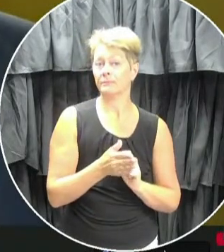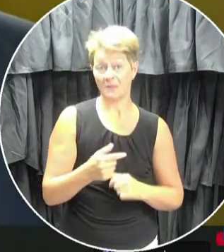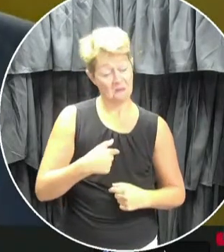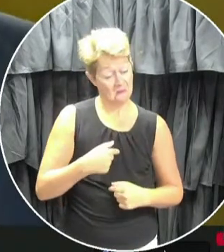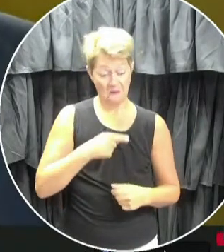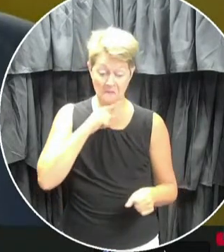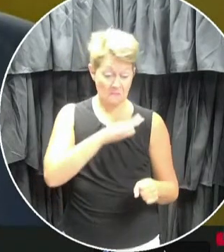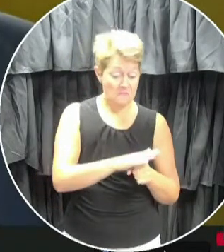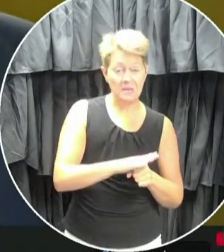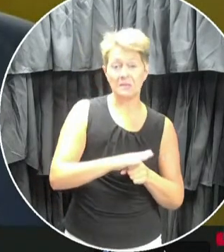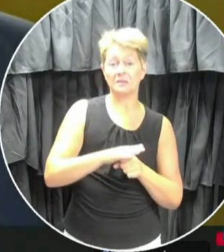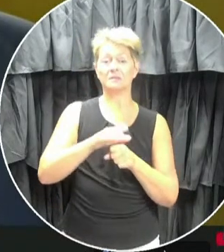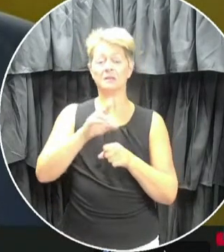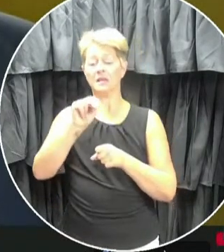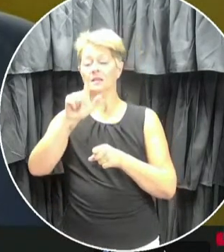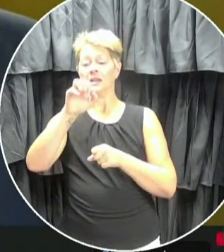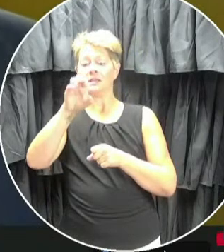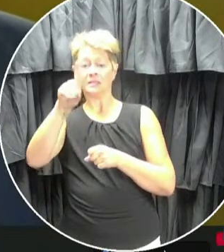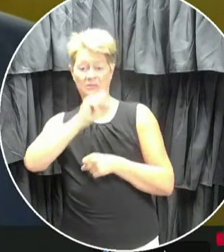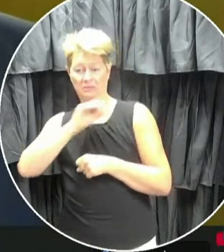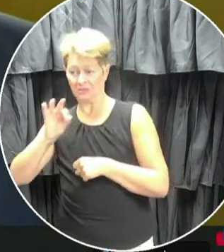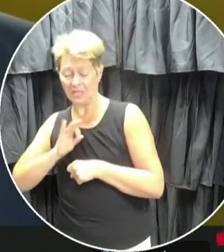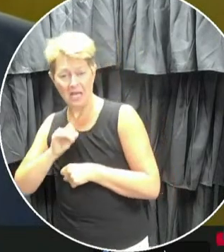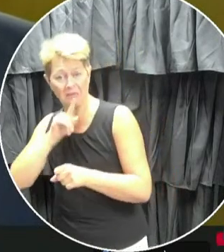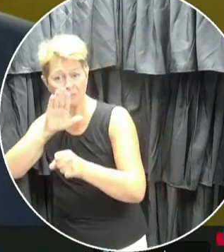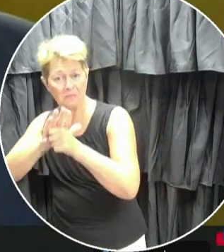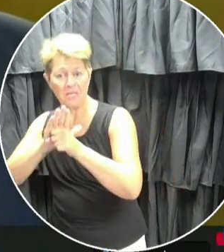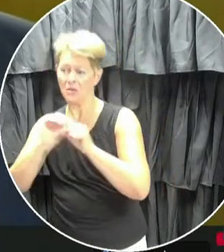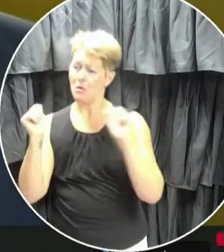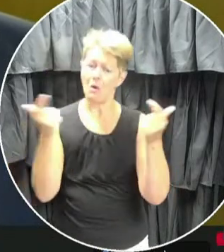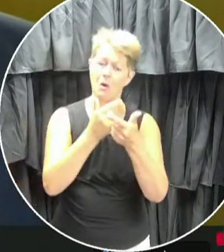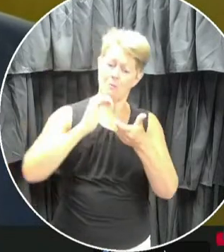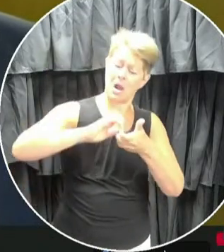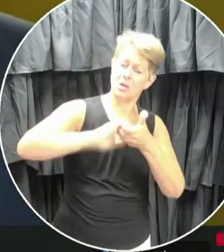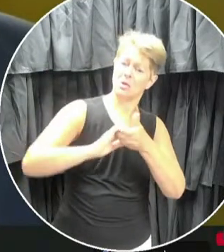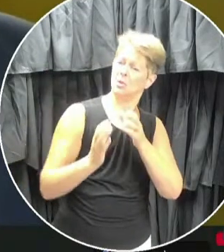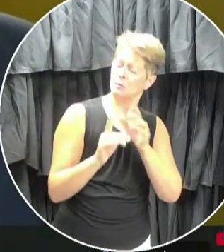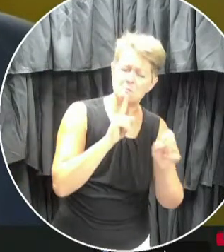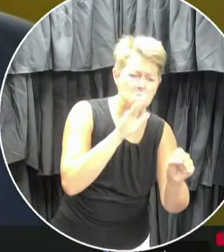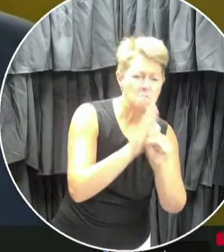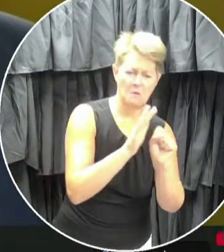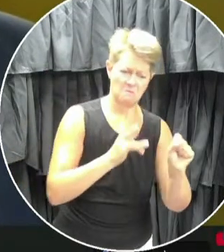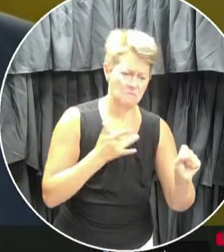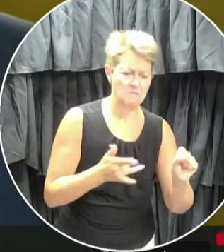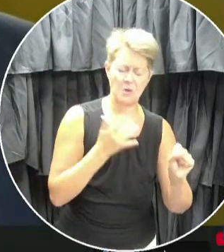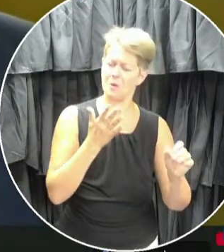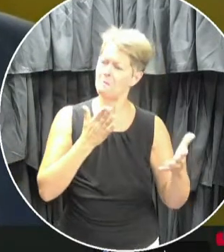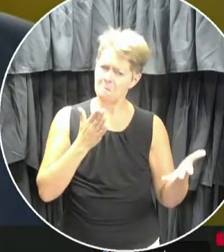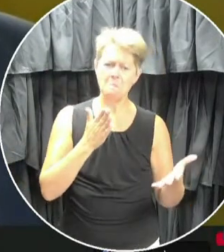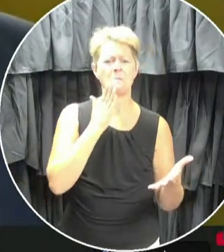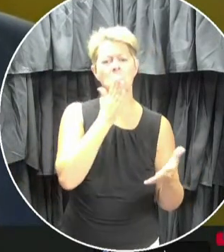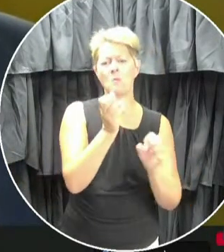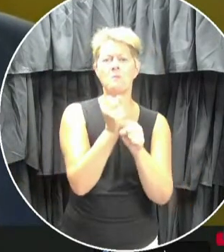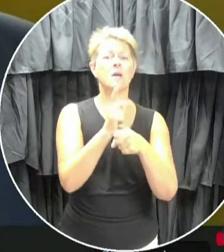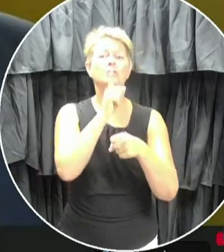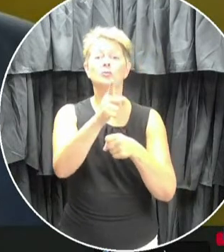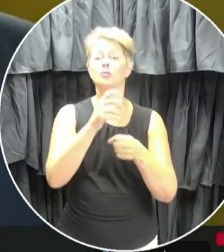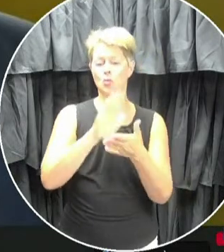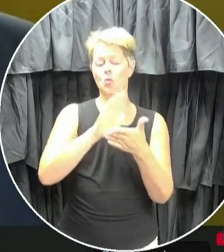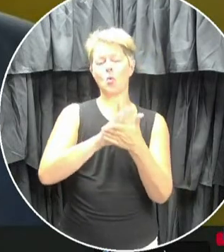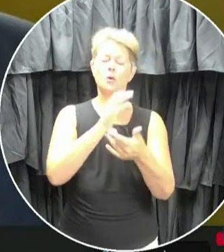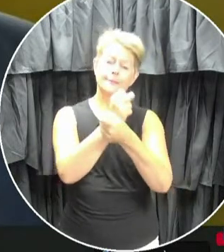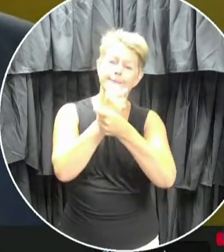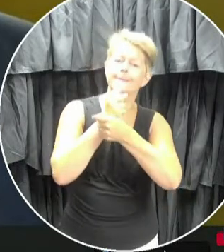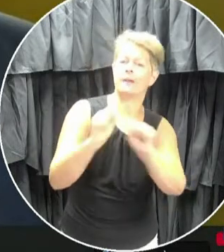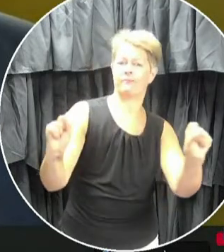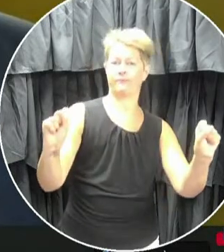our district staff is committed, and our Board of Trustees is committed to doing everything within our collective power to ensure schools are safe and welcoming to all